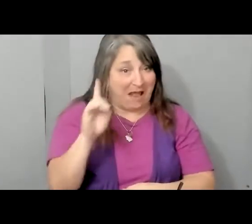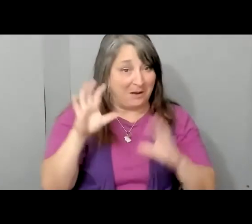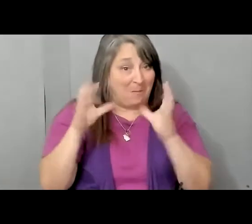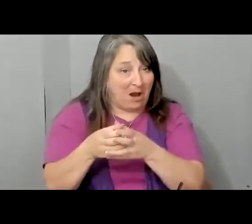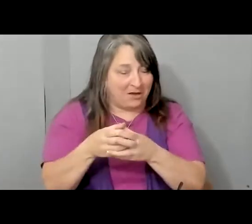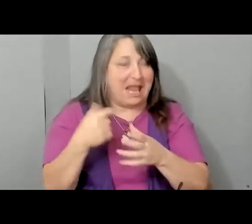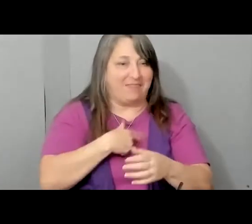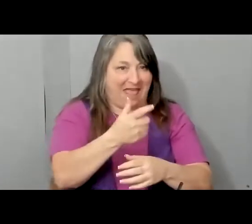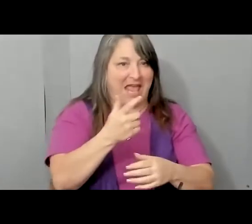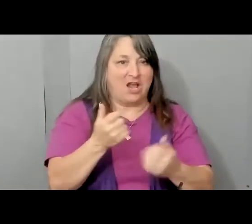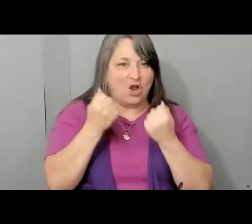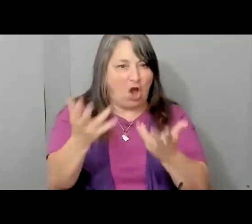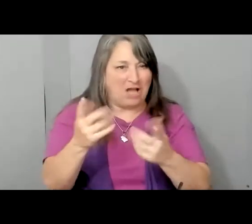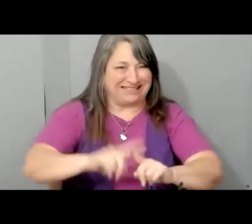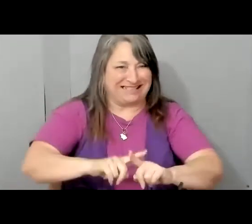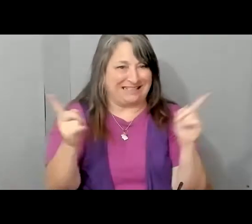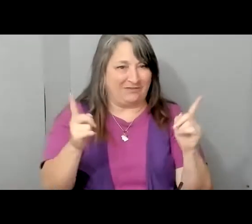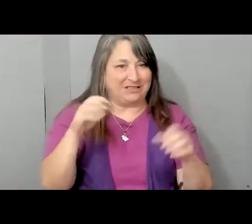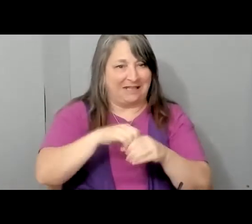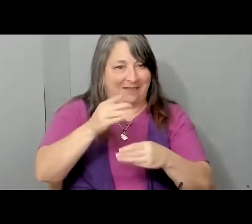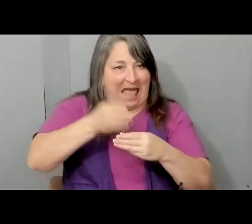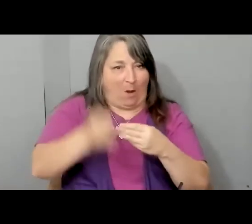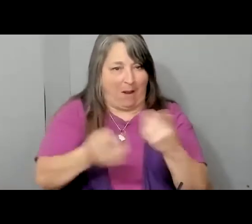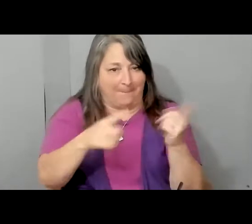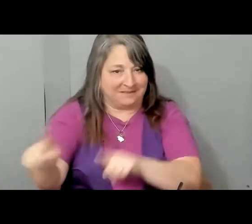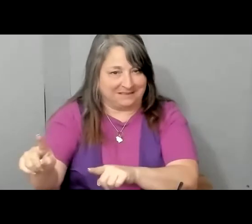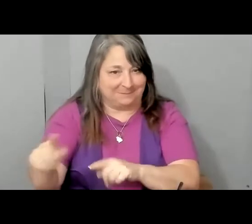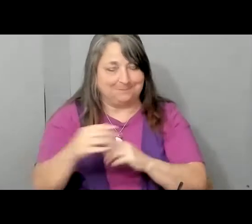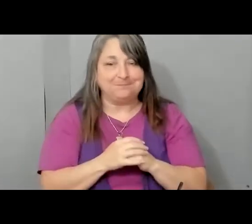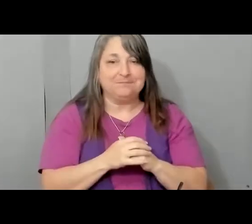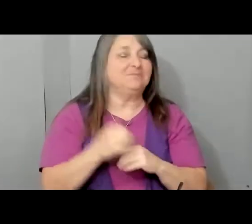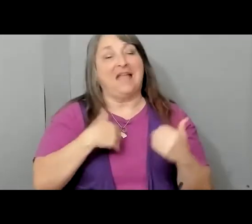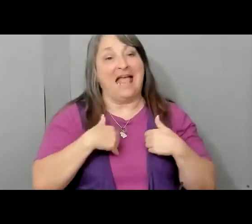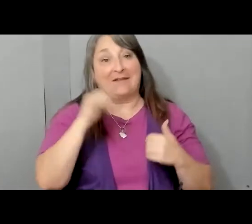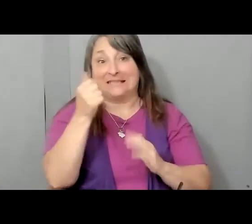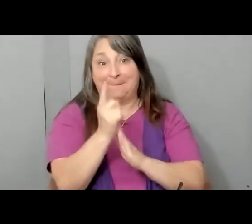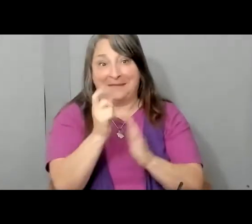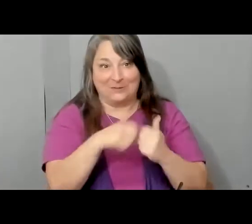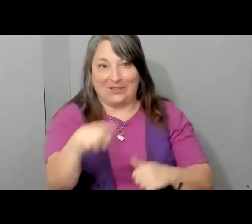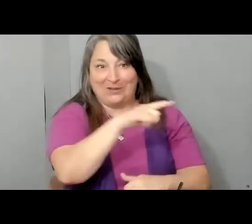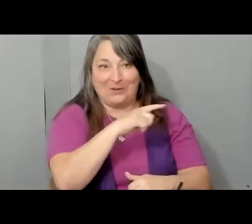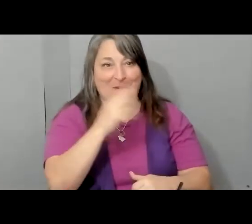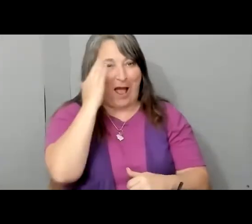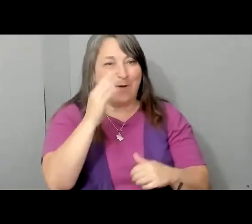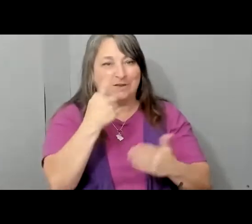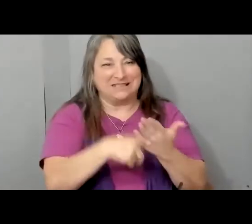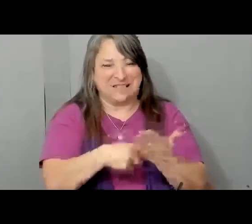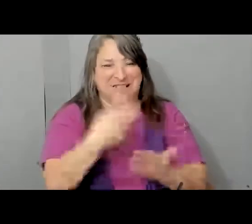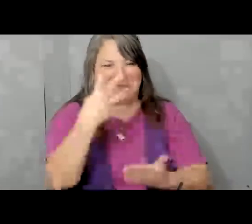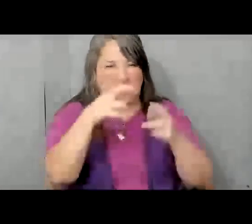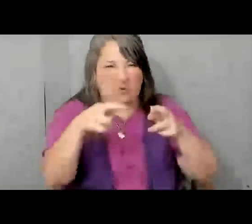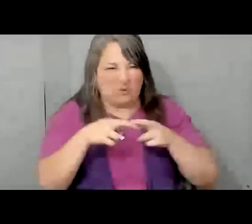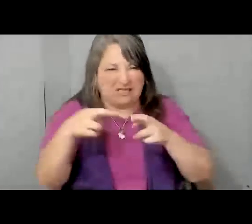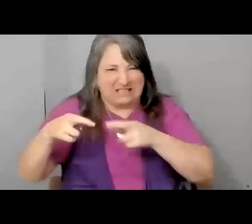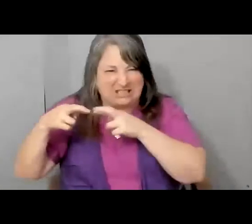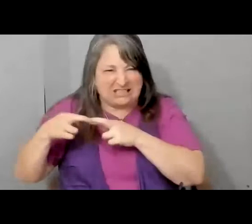I'm going to go through a very quick slide deck. I have 10 minutes with you all. I'm going to get through four regions, and obviously this is